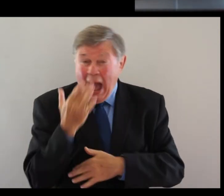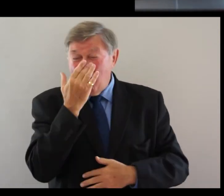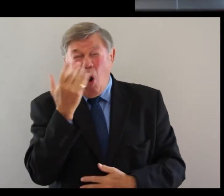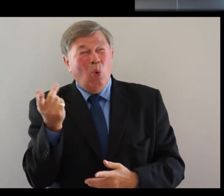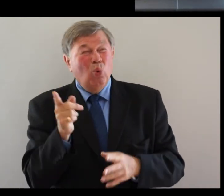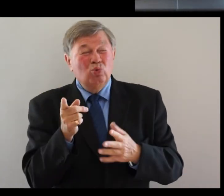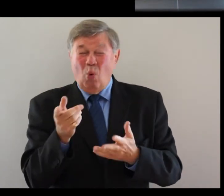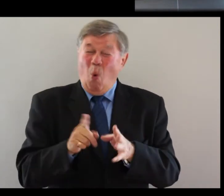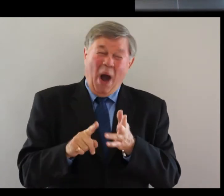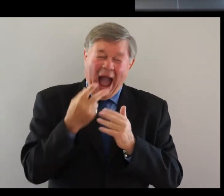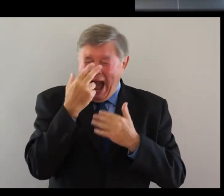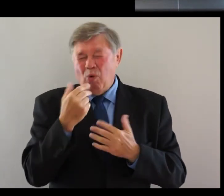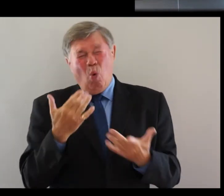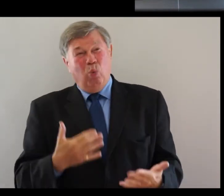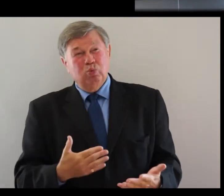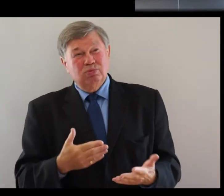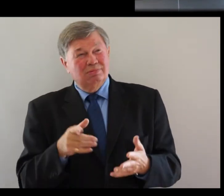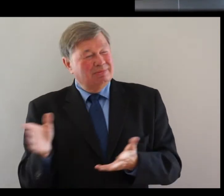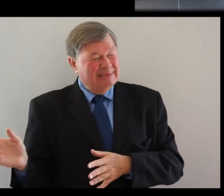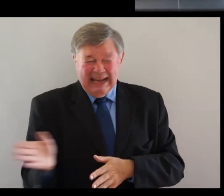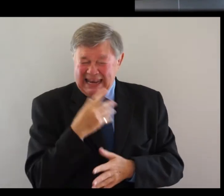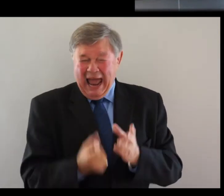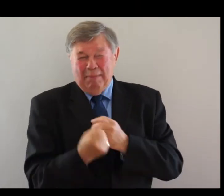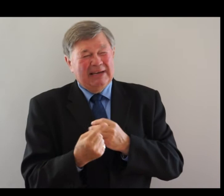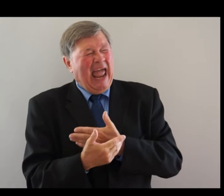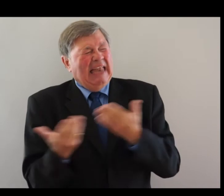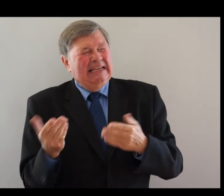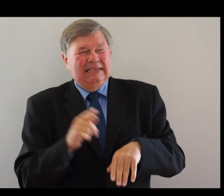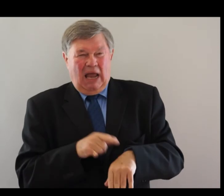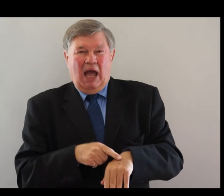old or how young you are. It can happen to anyone at any time.